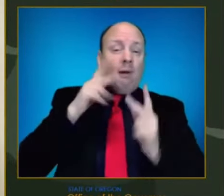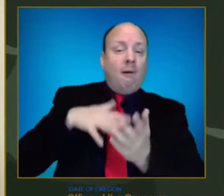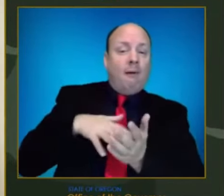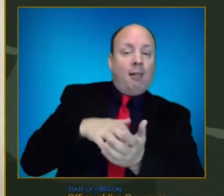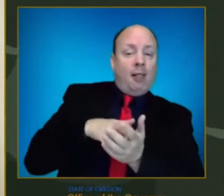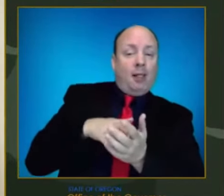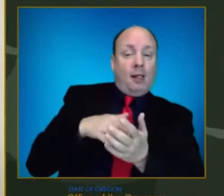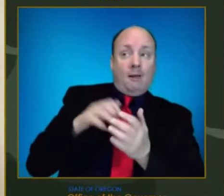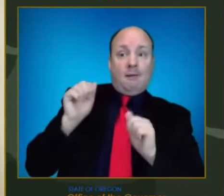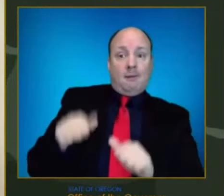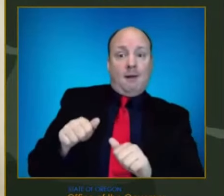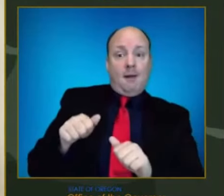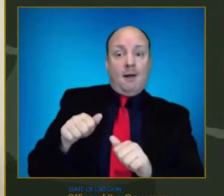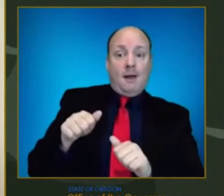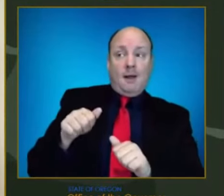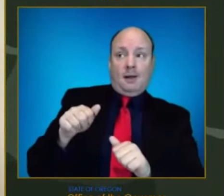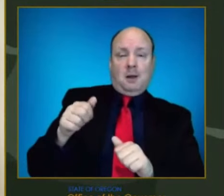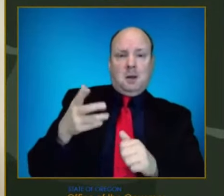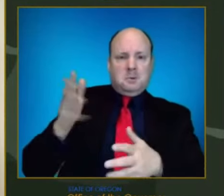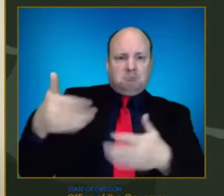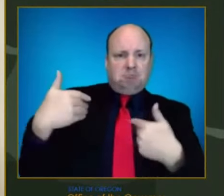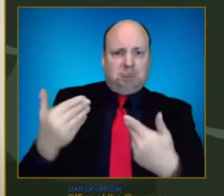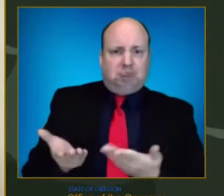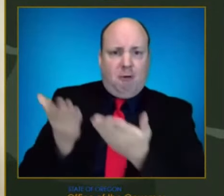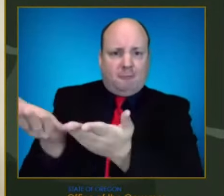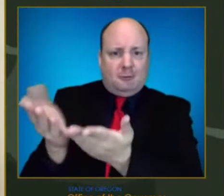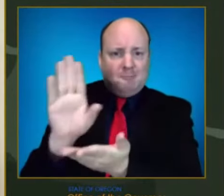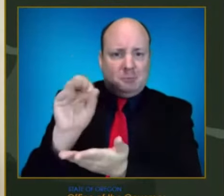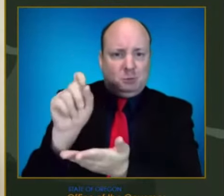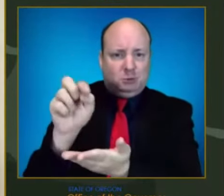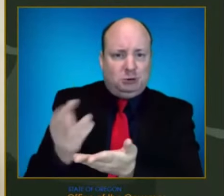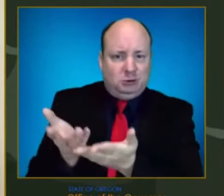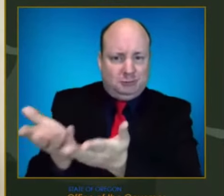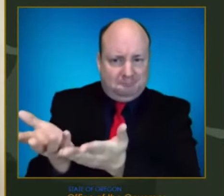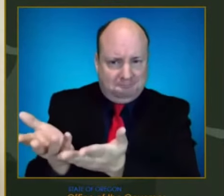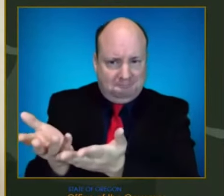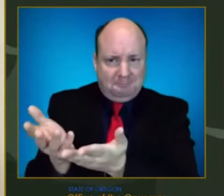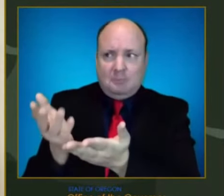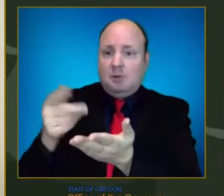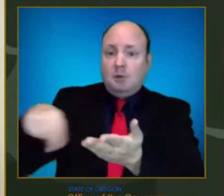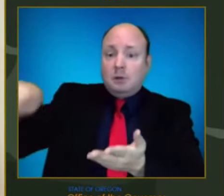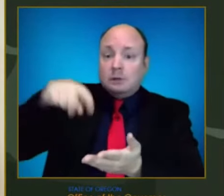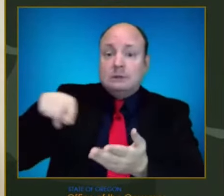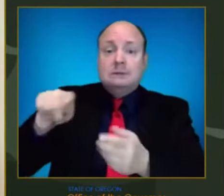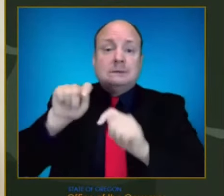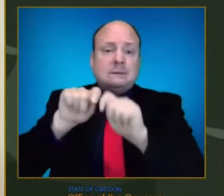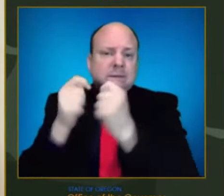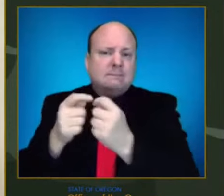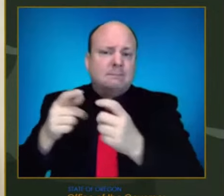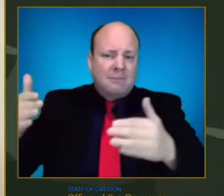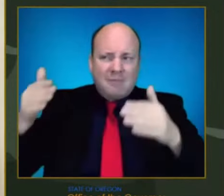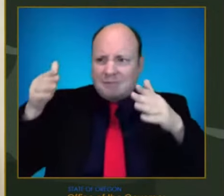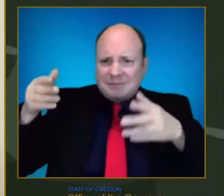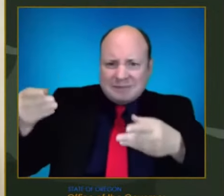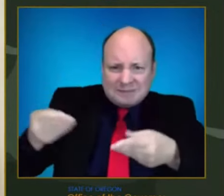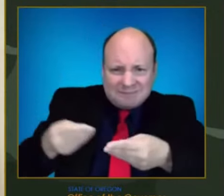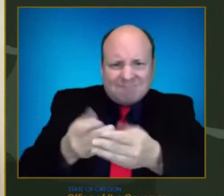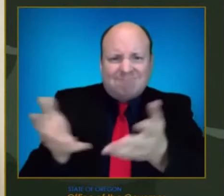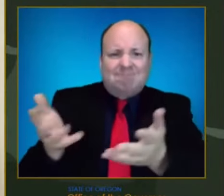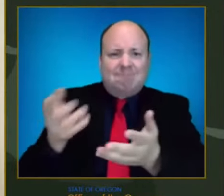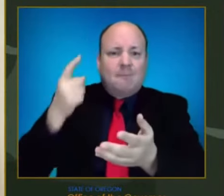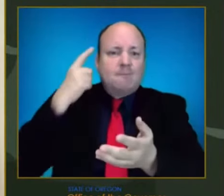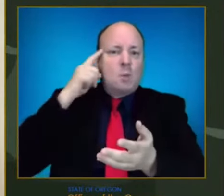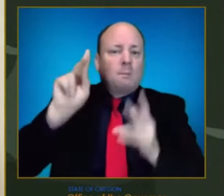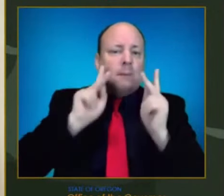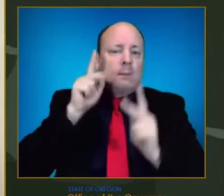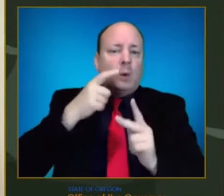OHA and teams and partners will be spending their time and energy. We are literally on a